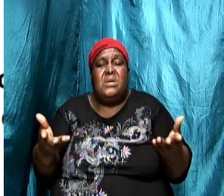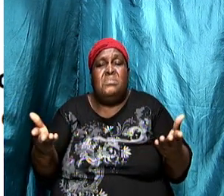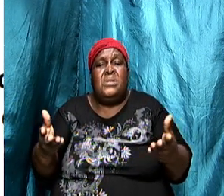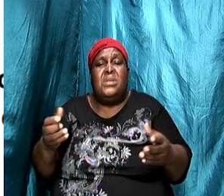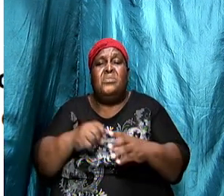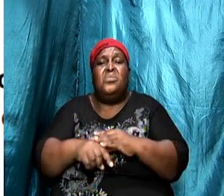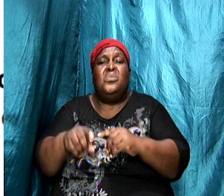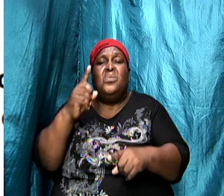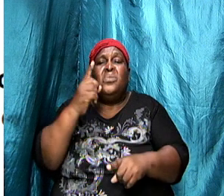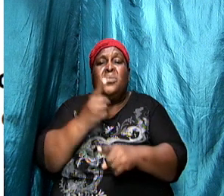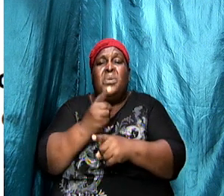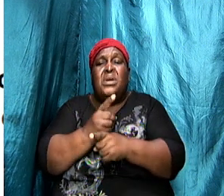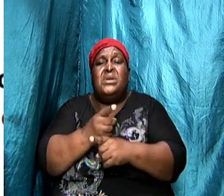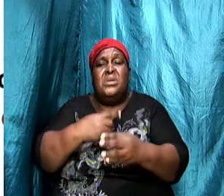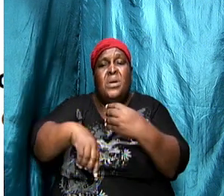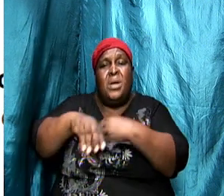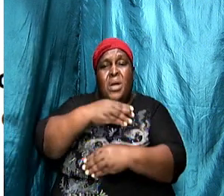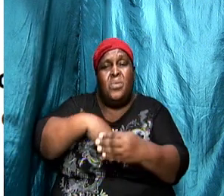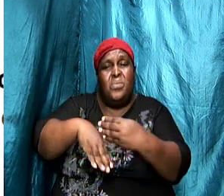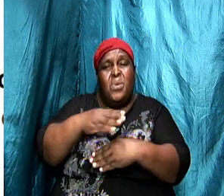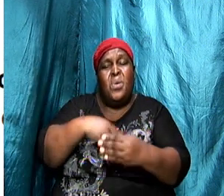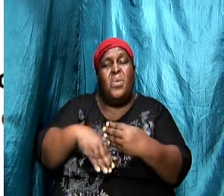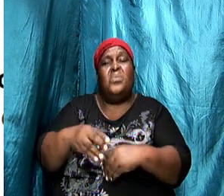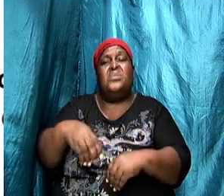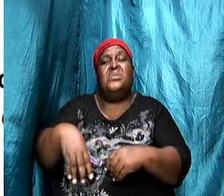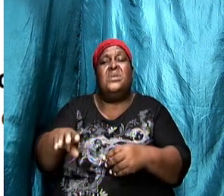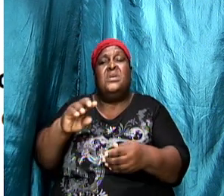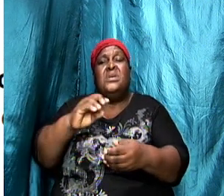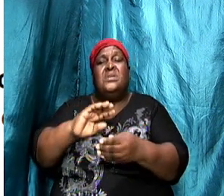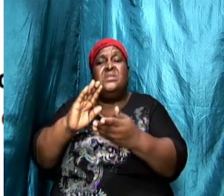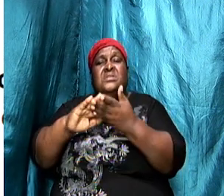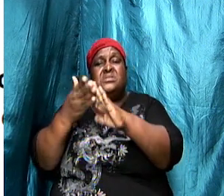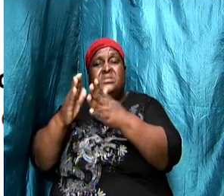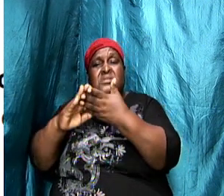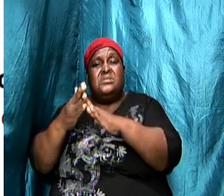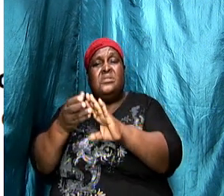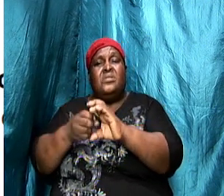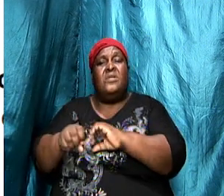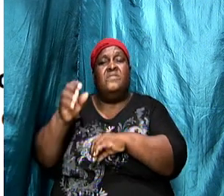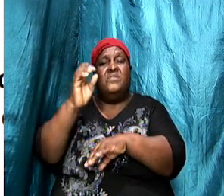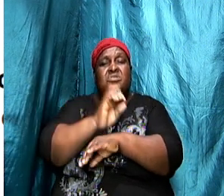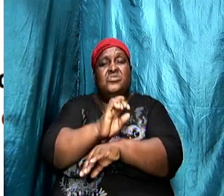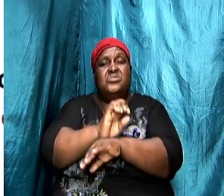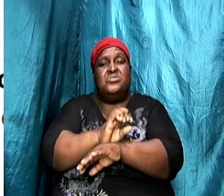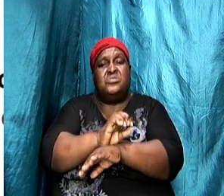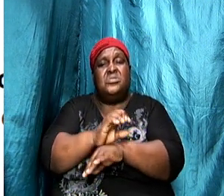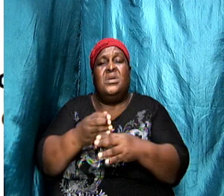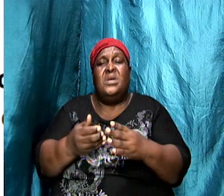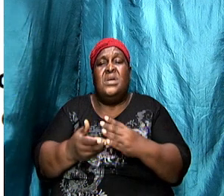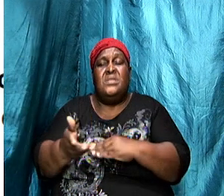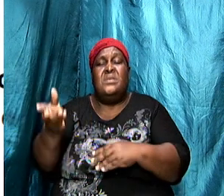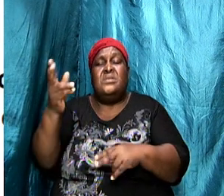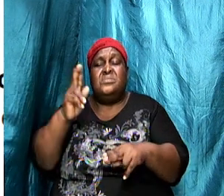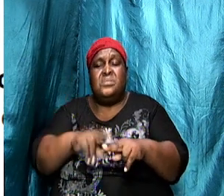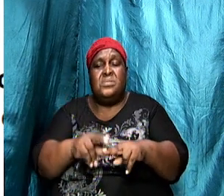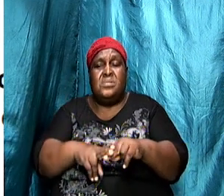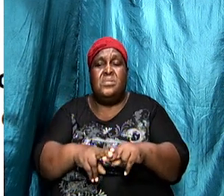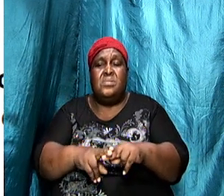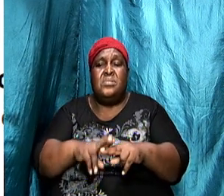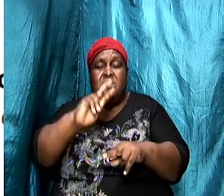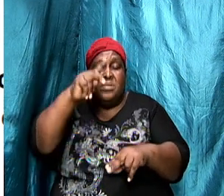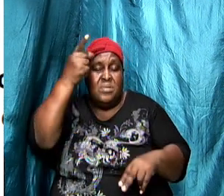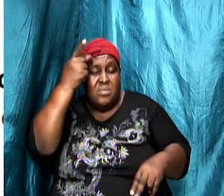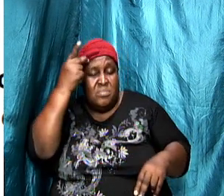right around the city of Ephesus and that in addition to the